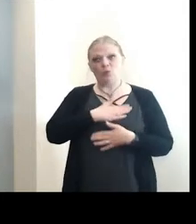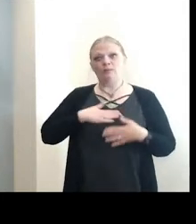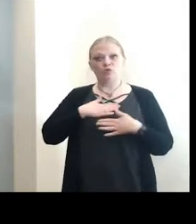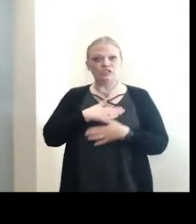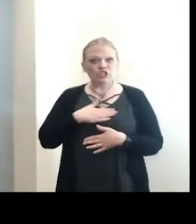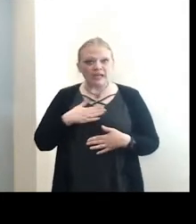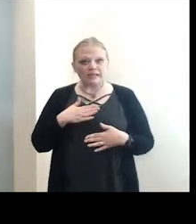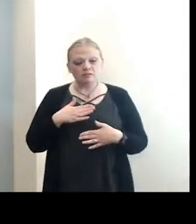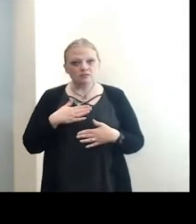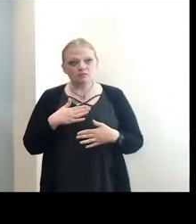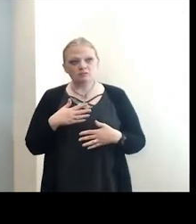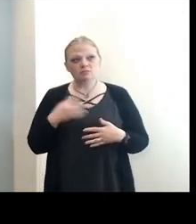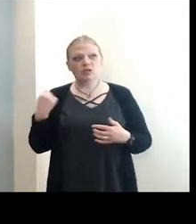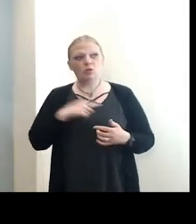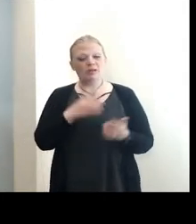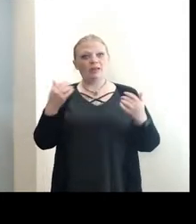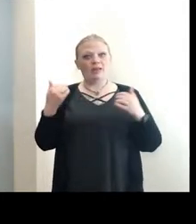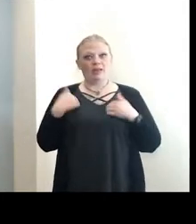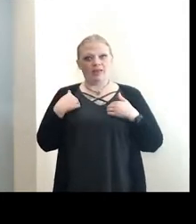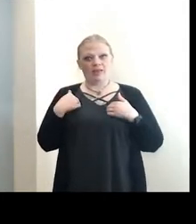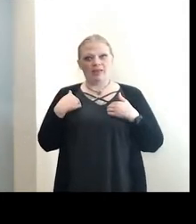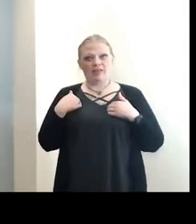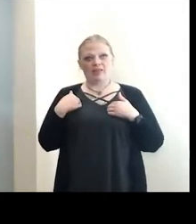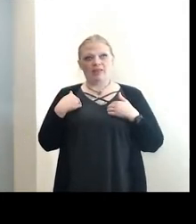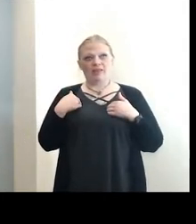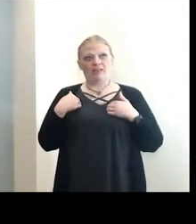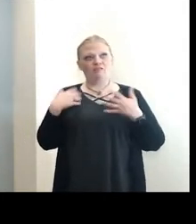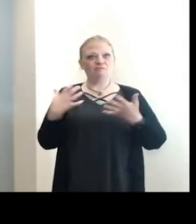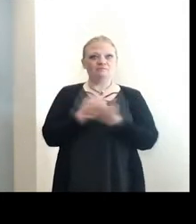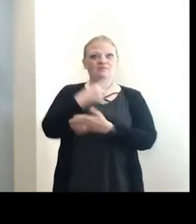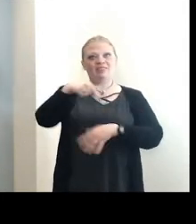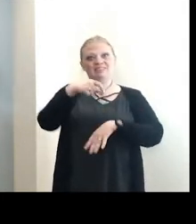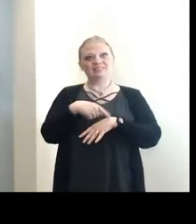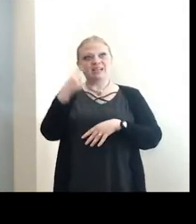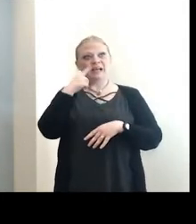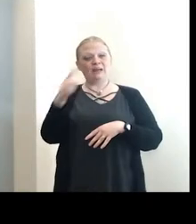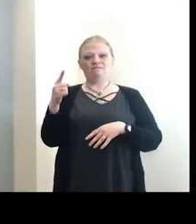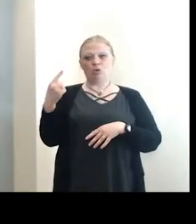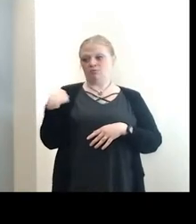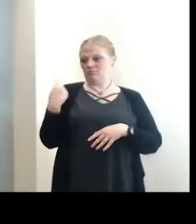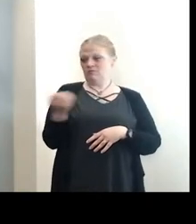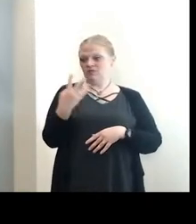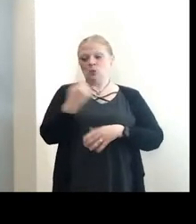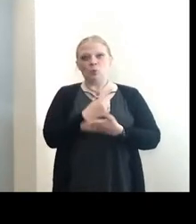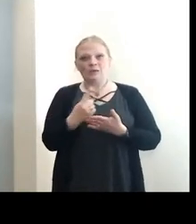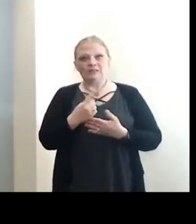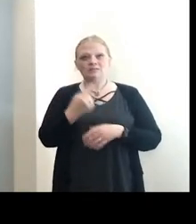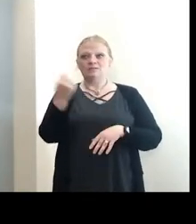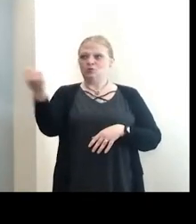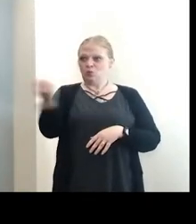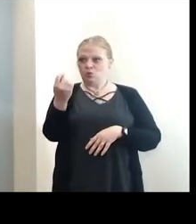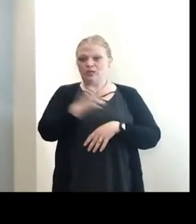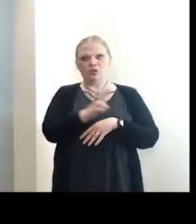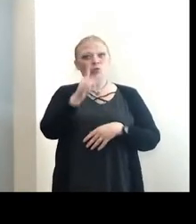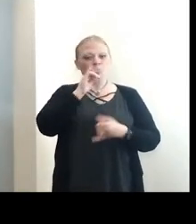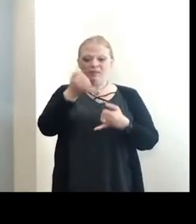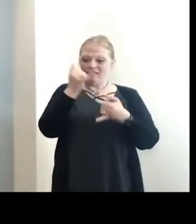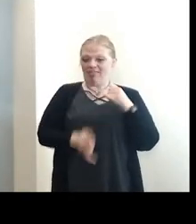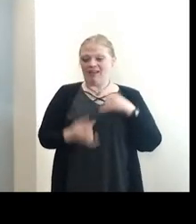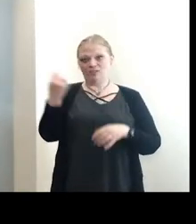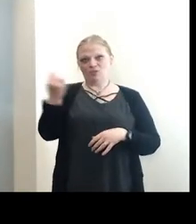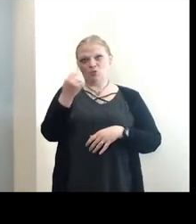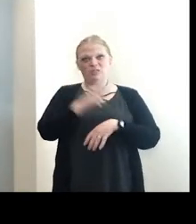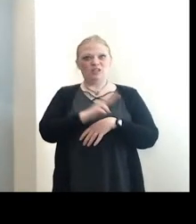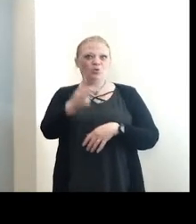that we have had this time for the last few weeks on Tuesdays at 2 o'clock. As I said, this will be the last Tuesday at 2 o for